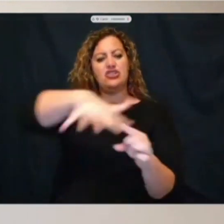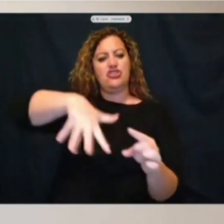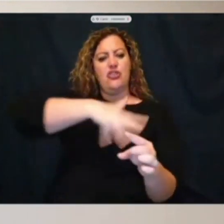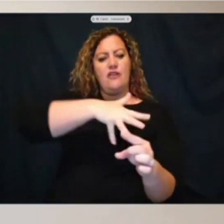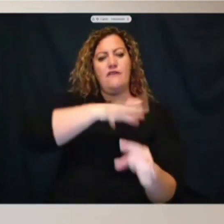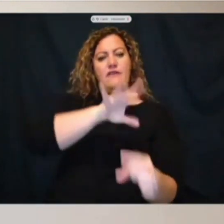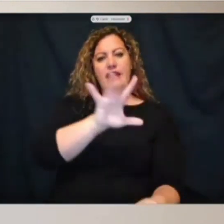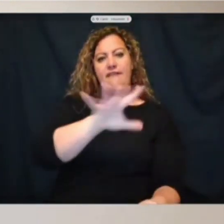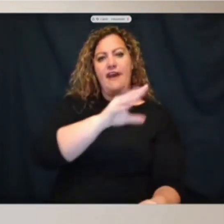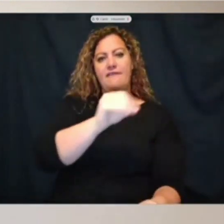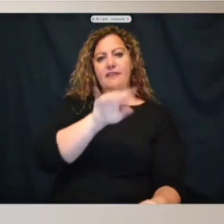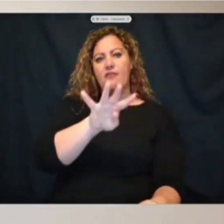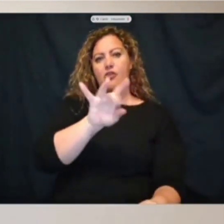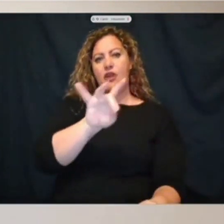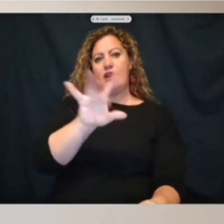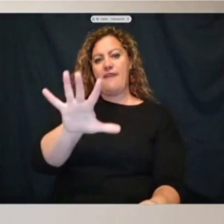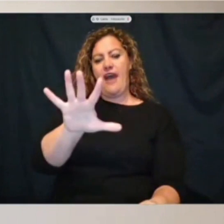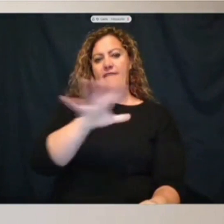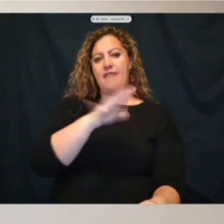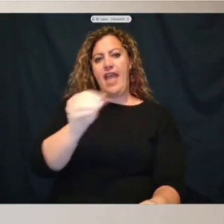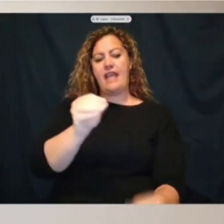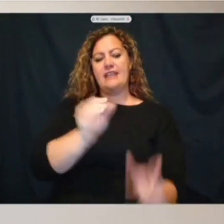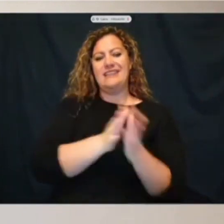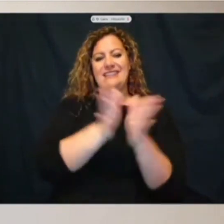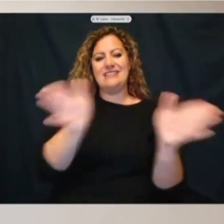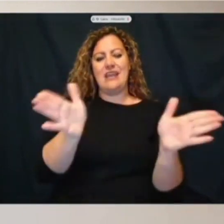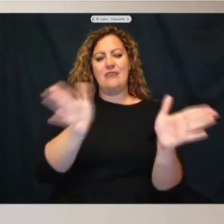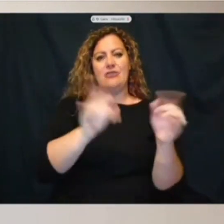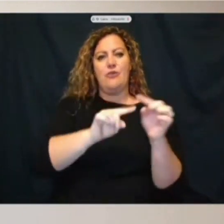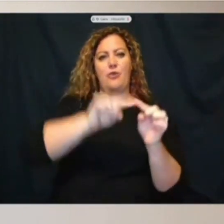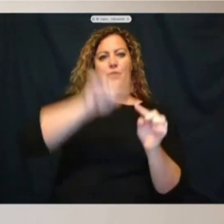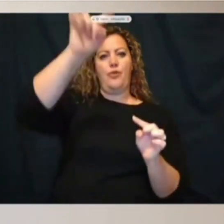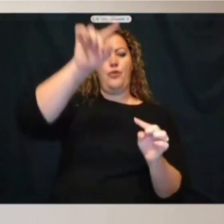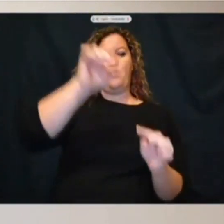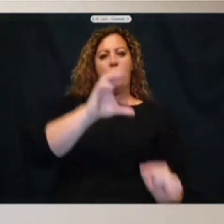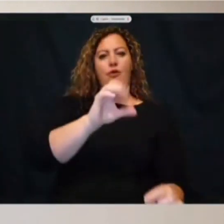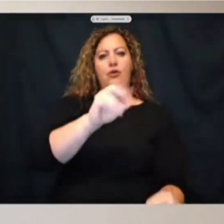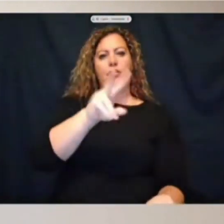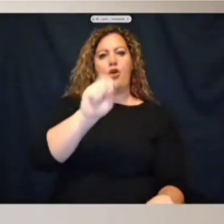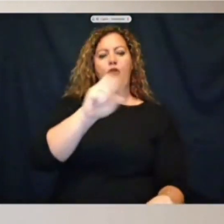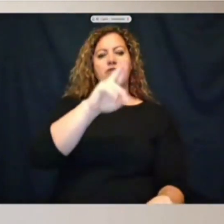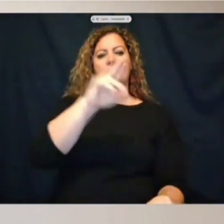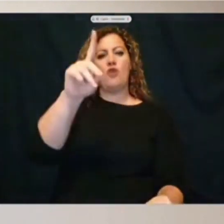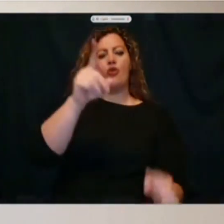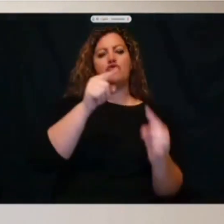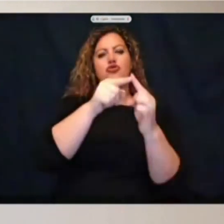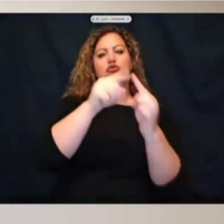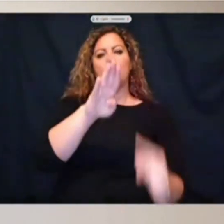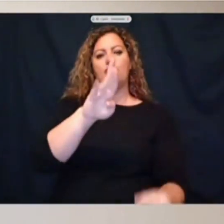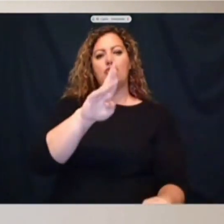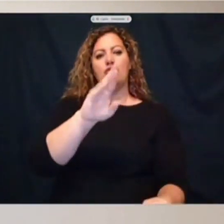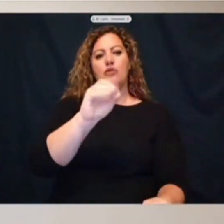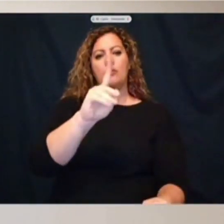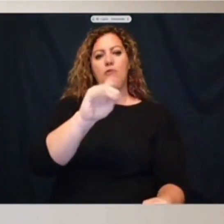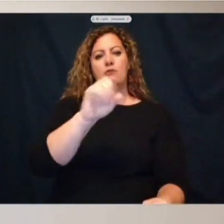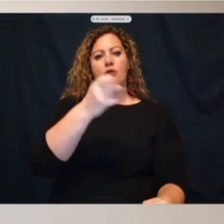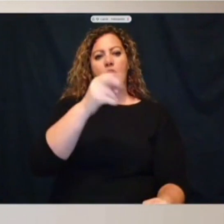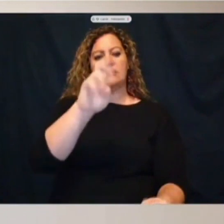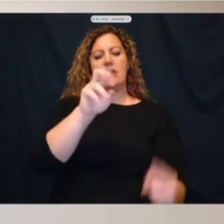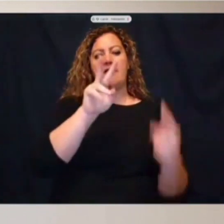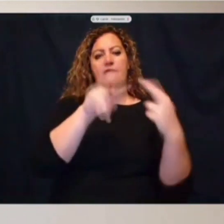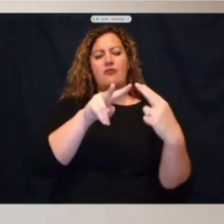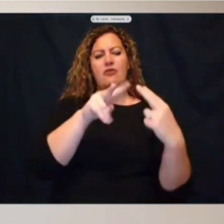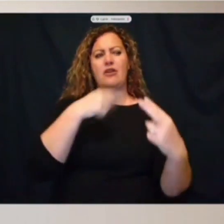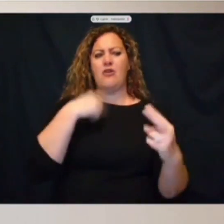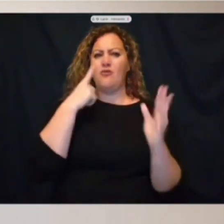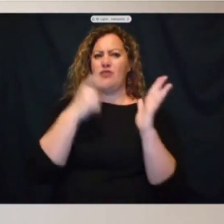485, and it generally extends up Hovis Road towards Brookshire Freeway. We noted back at the beginning of March, we were having a